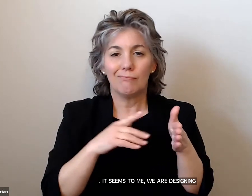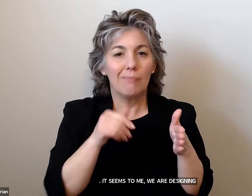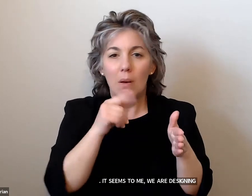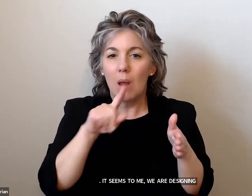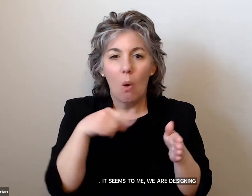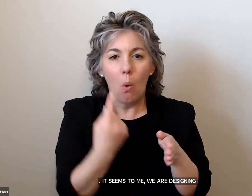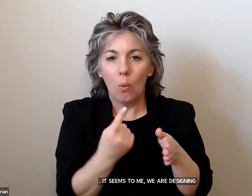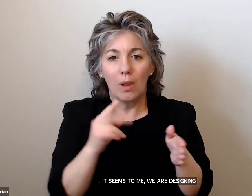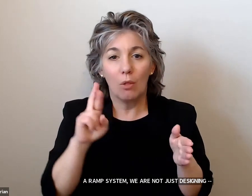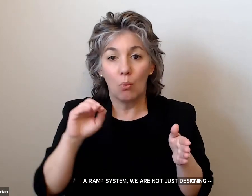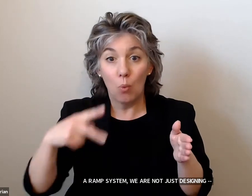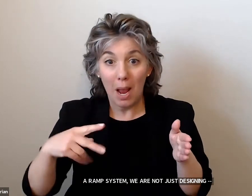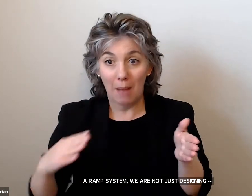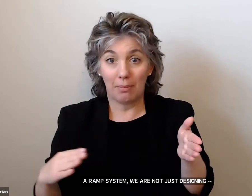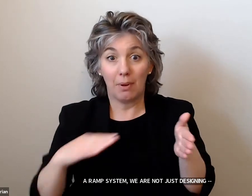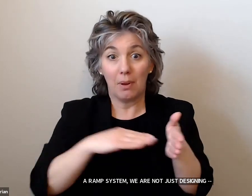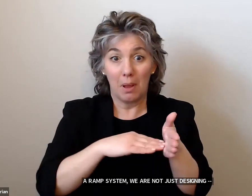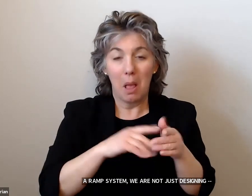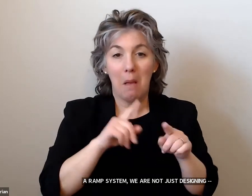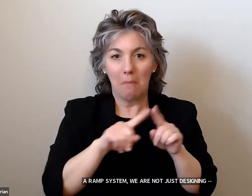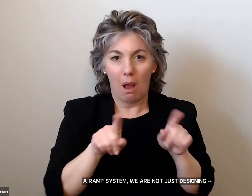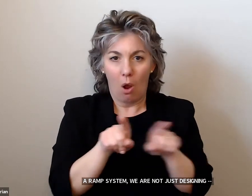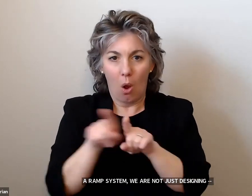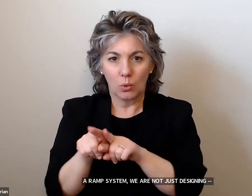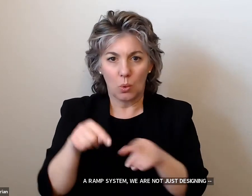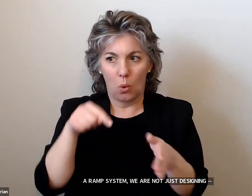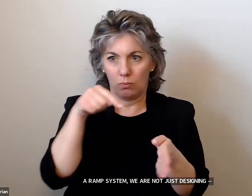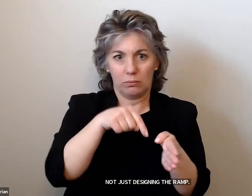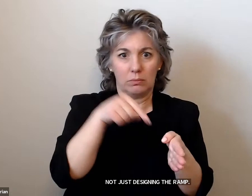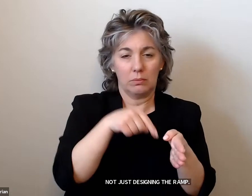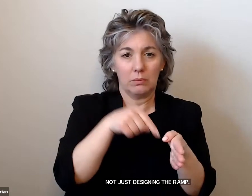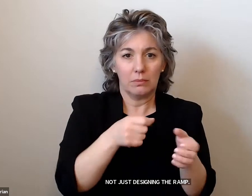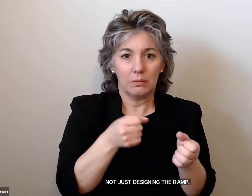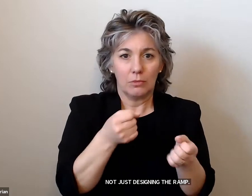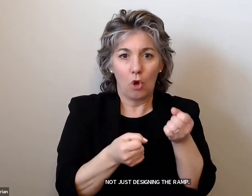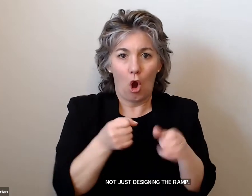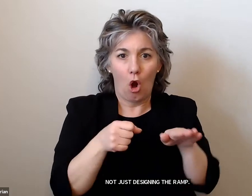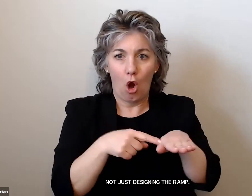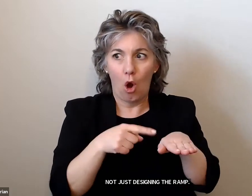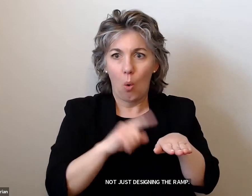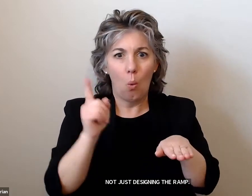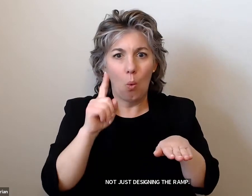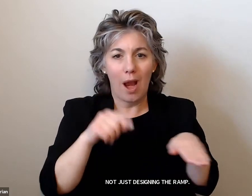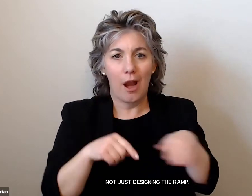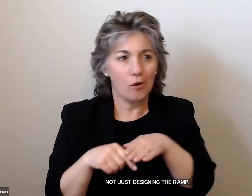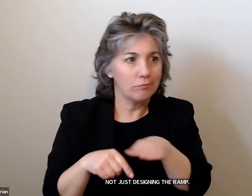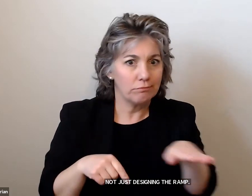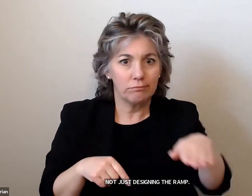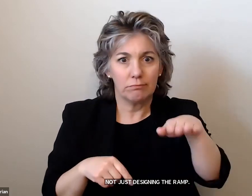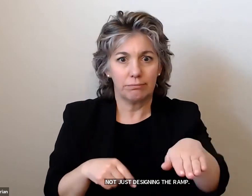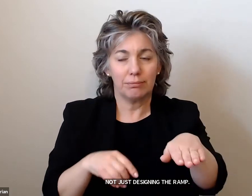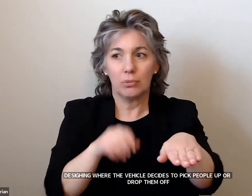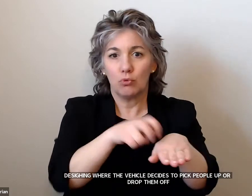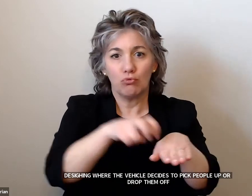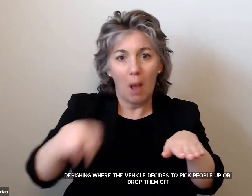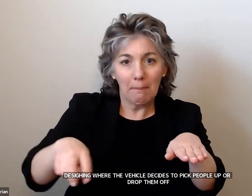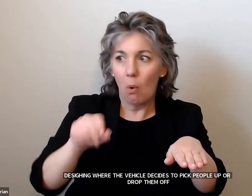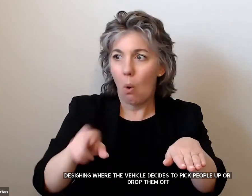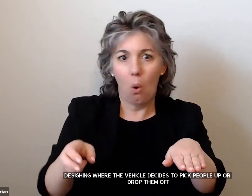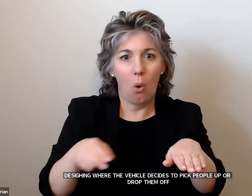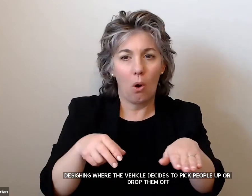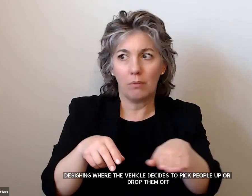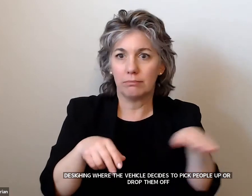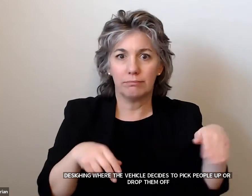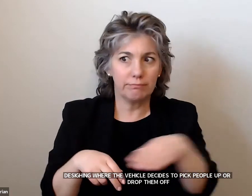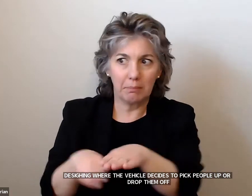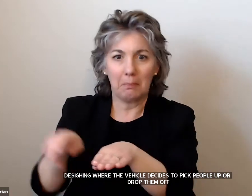the ramp, but we're also designing where the vehicle decides to pick people up or drop them off. And so to what